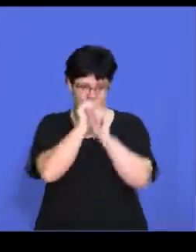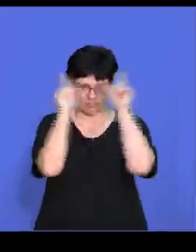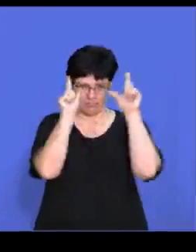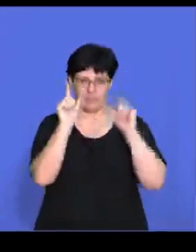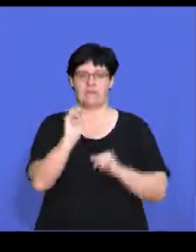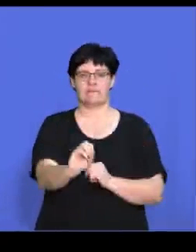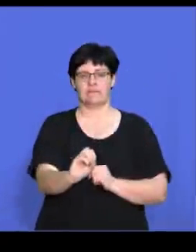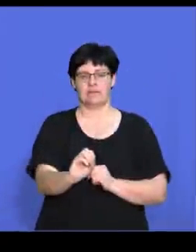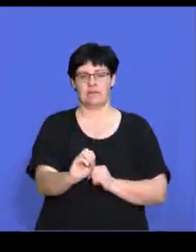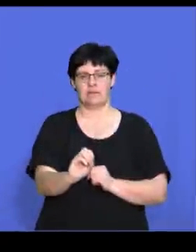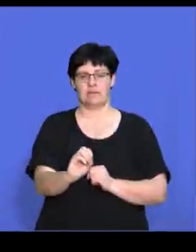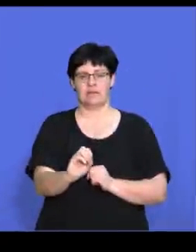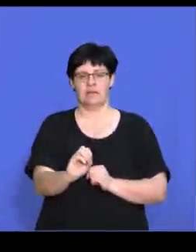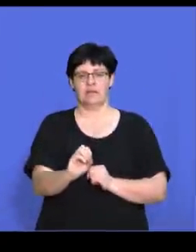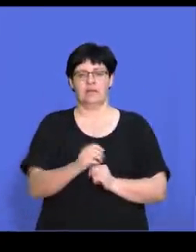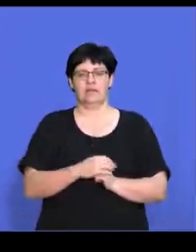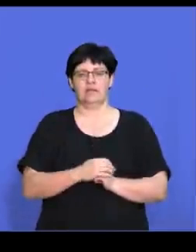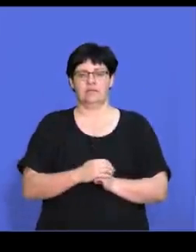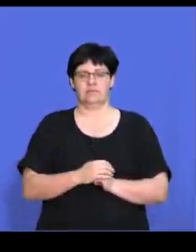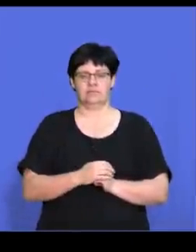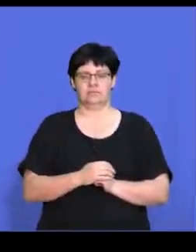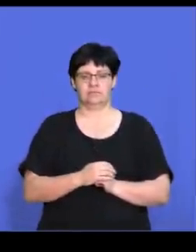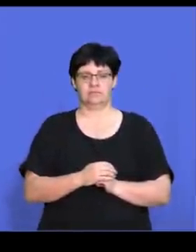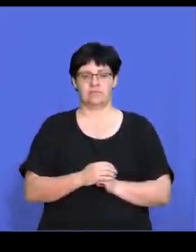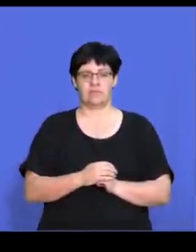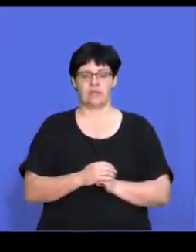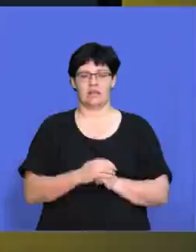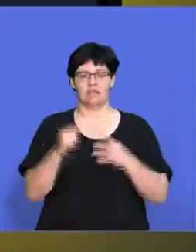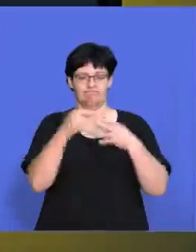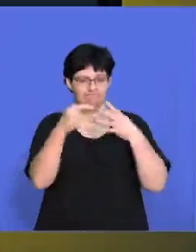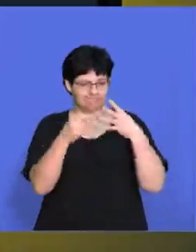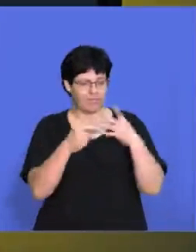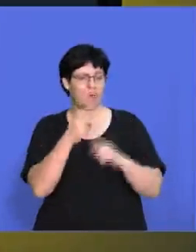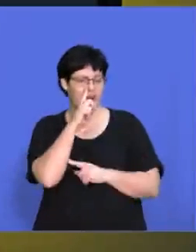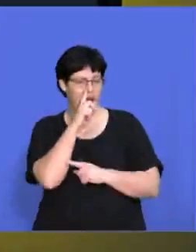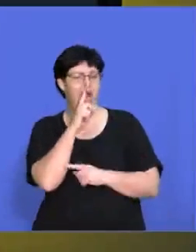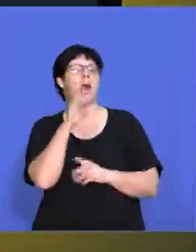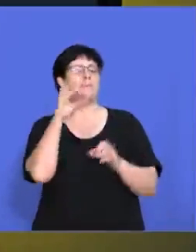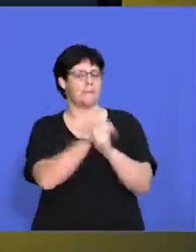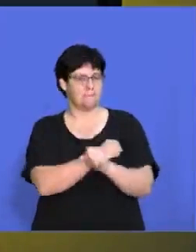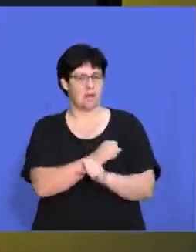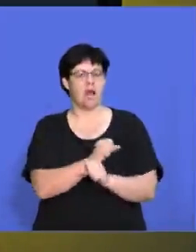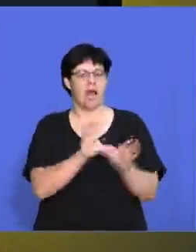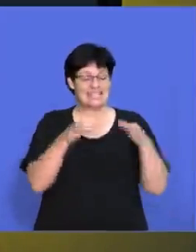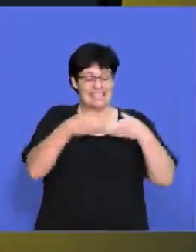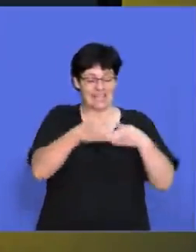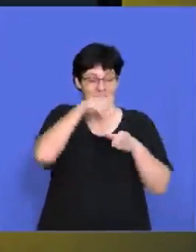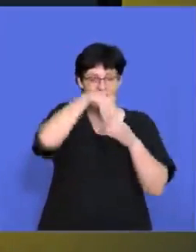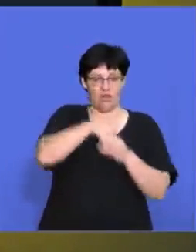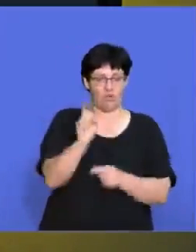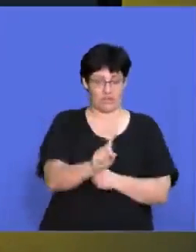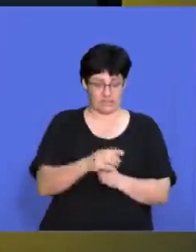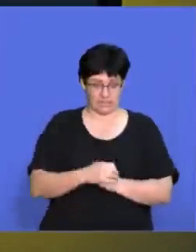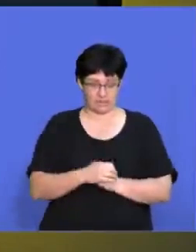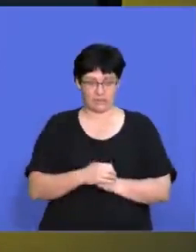that should immediately, um, raise, um, ring a couple of bells there, right? In terms of what